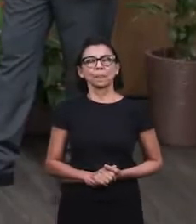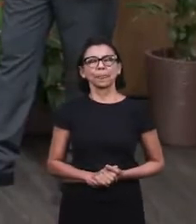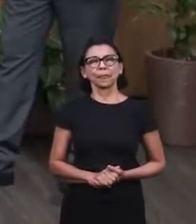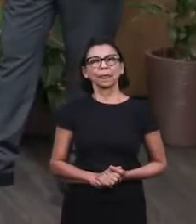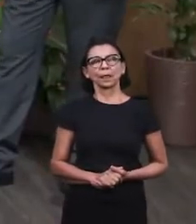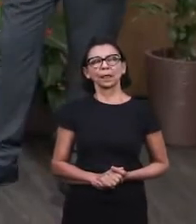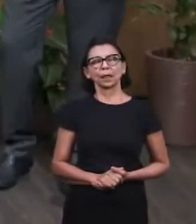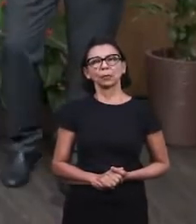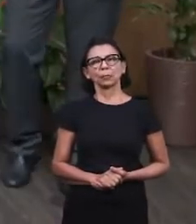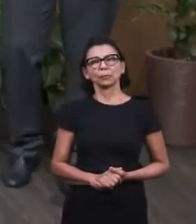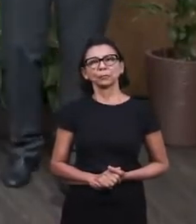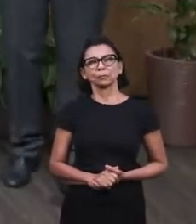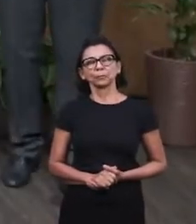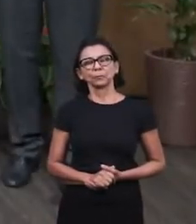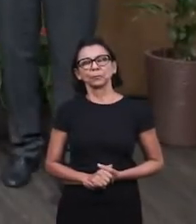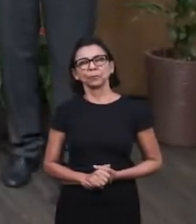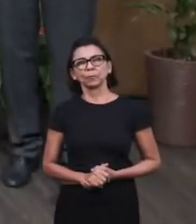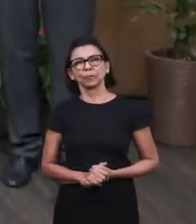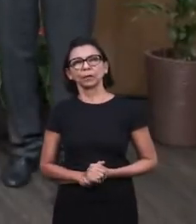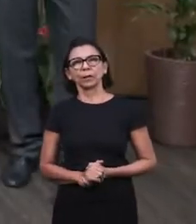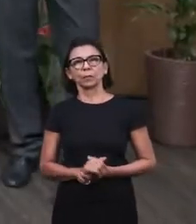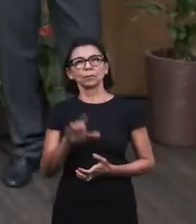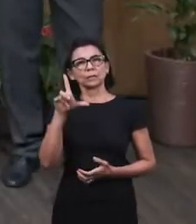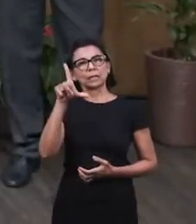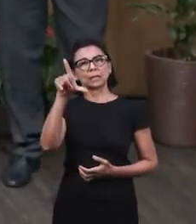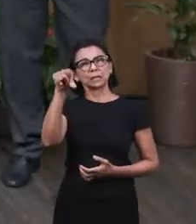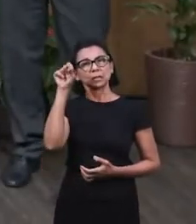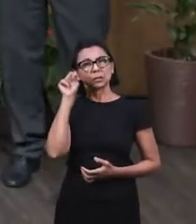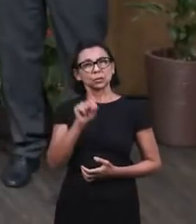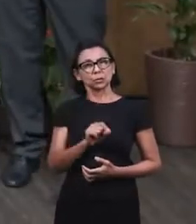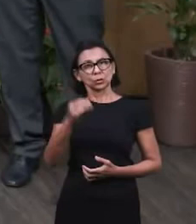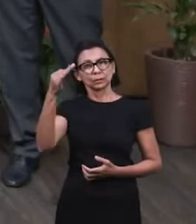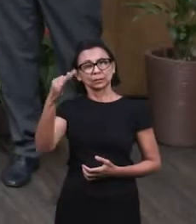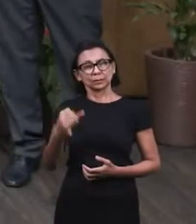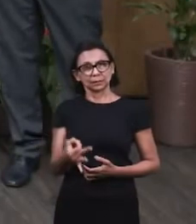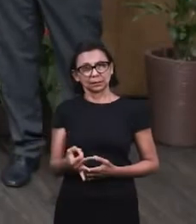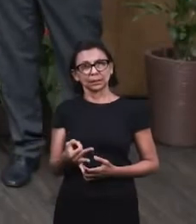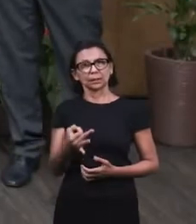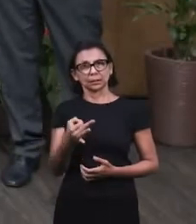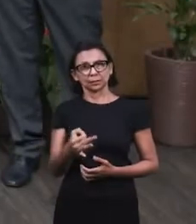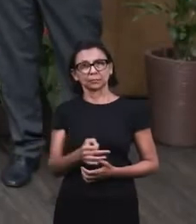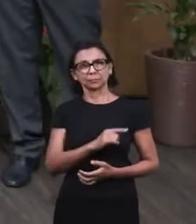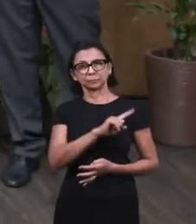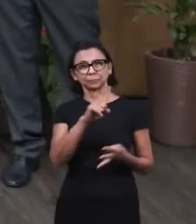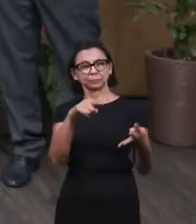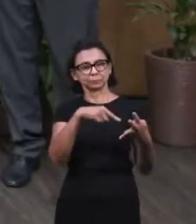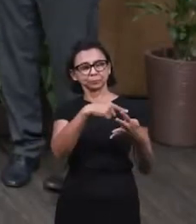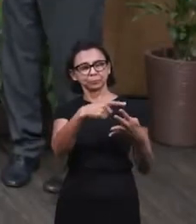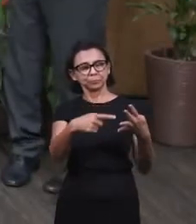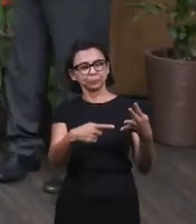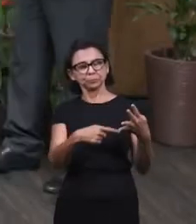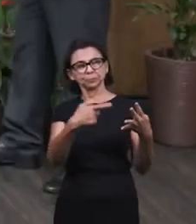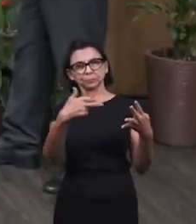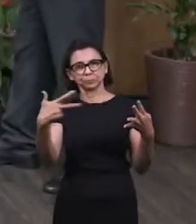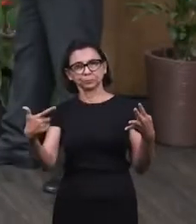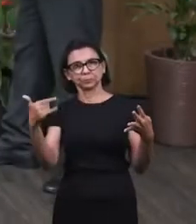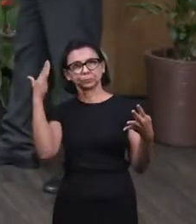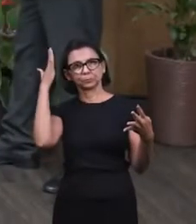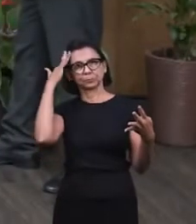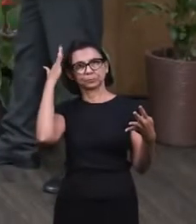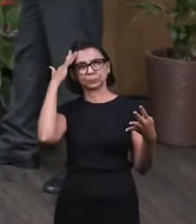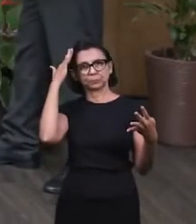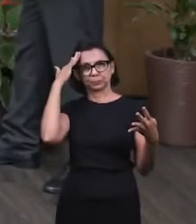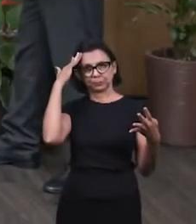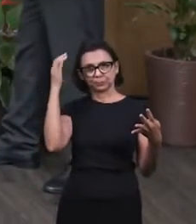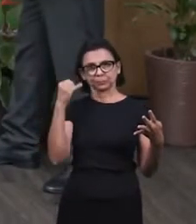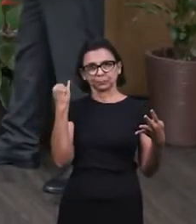this choice may be made, we're going to look at four points that need to be understood and